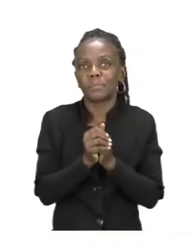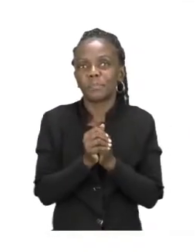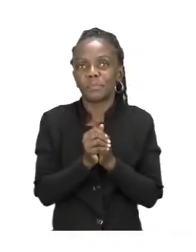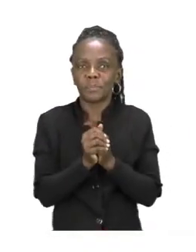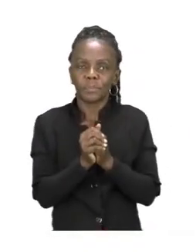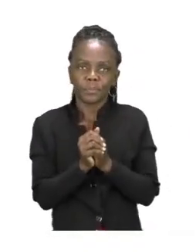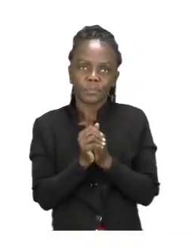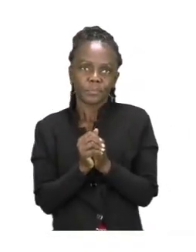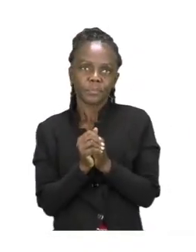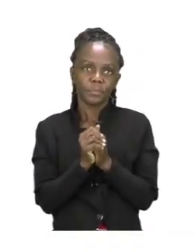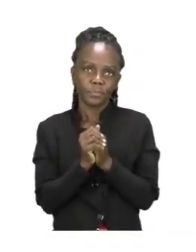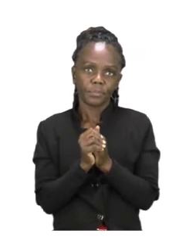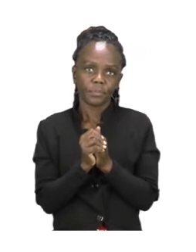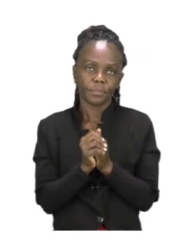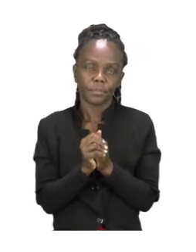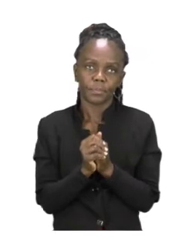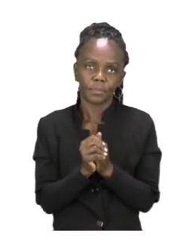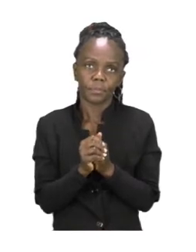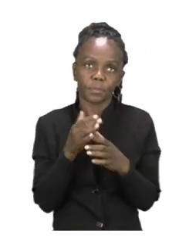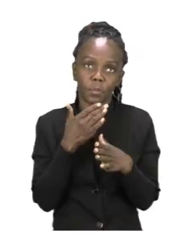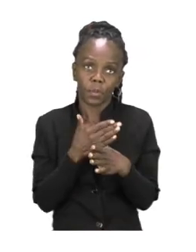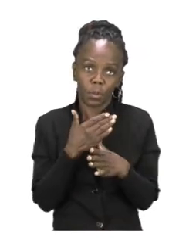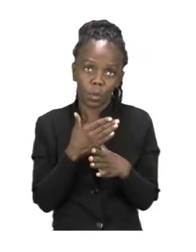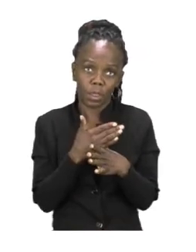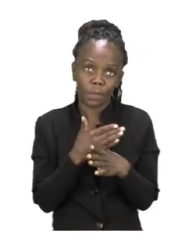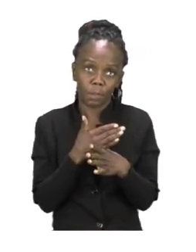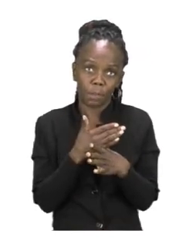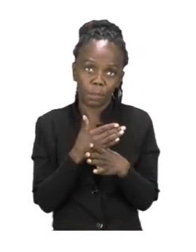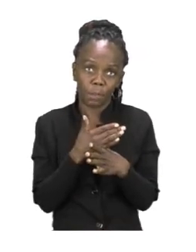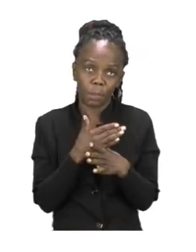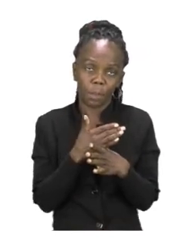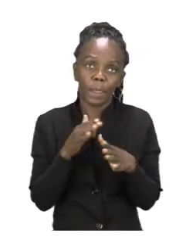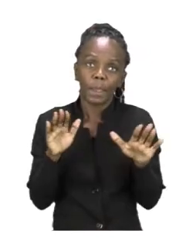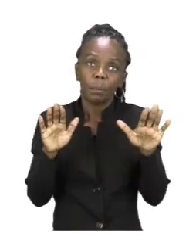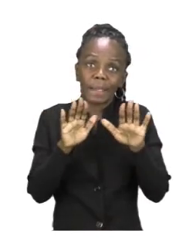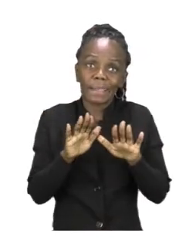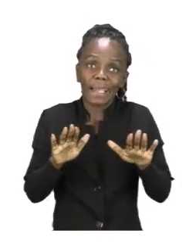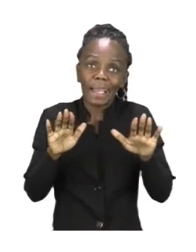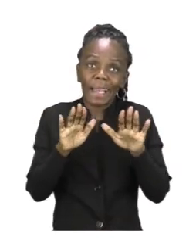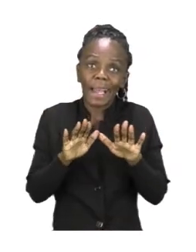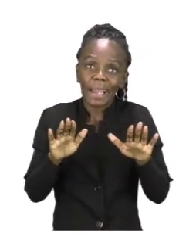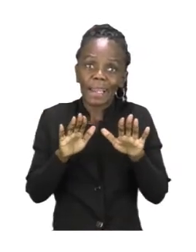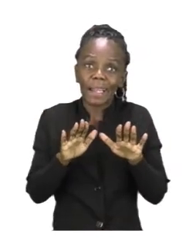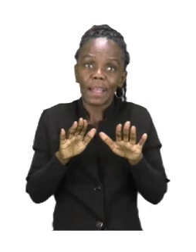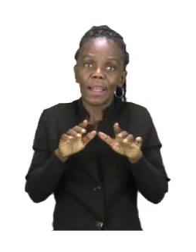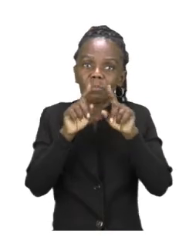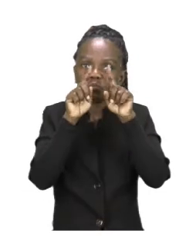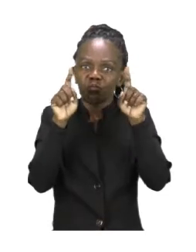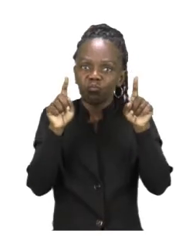In our exercise we are being asked to color the pictures that make the sound H.